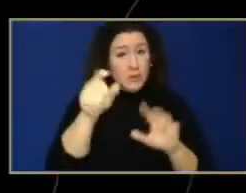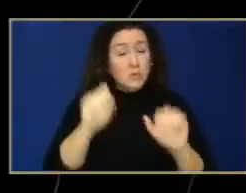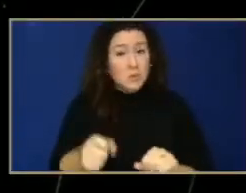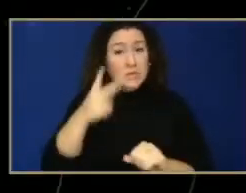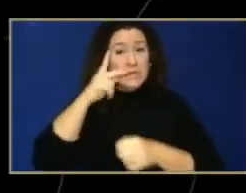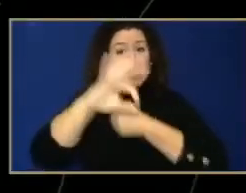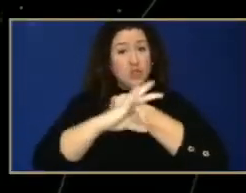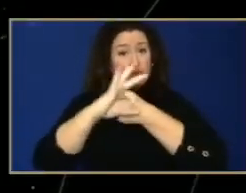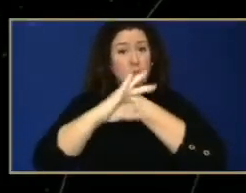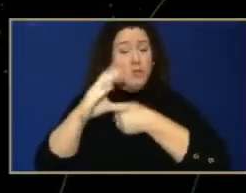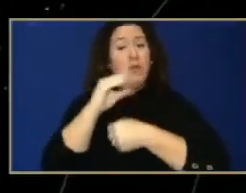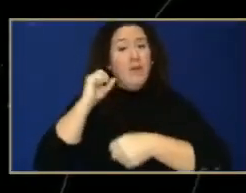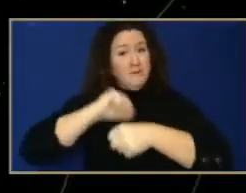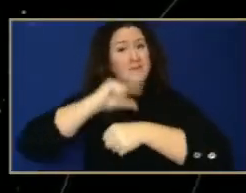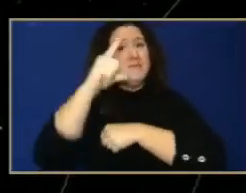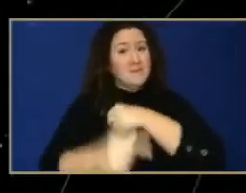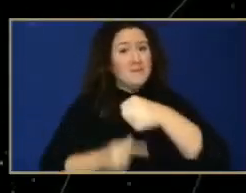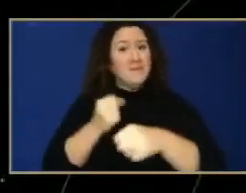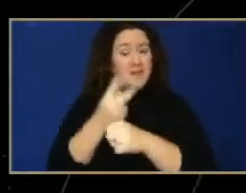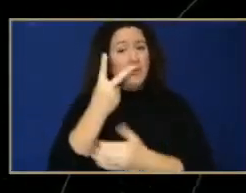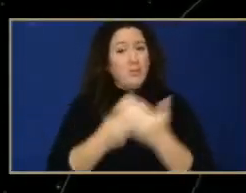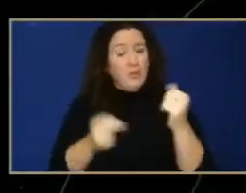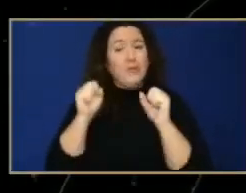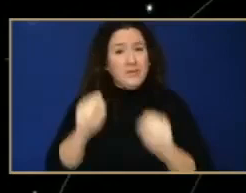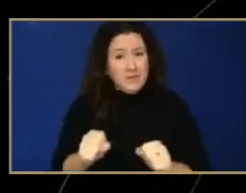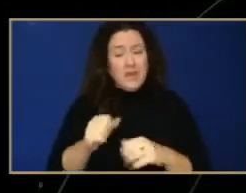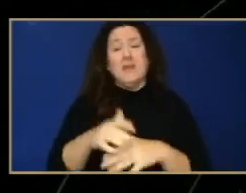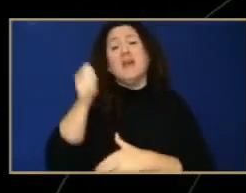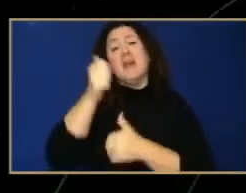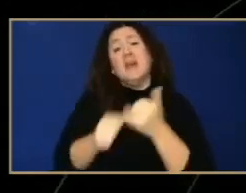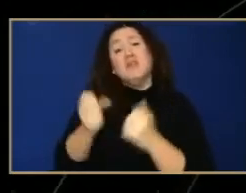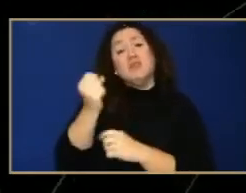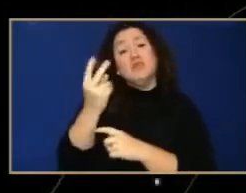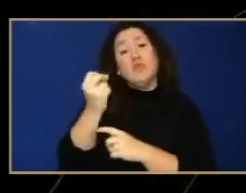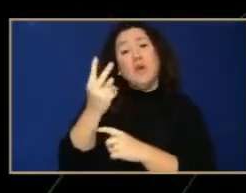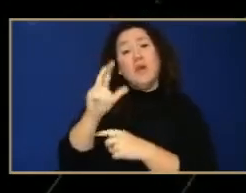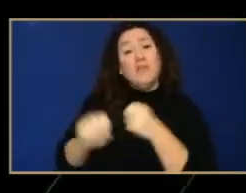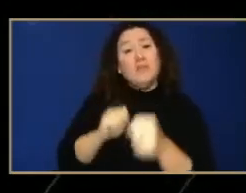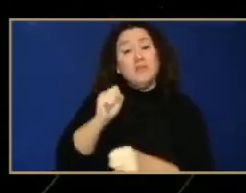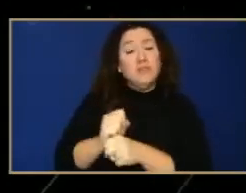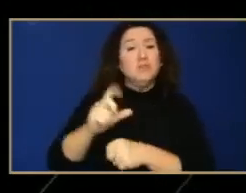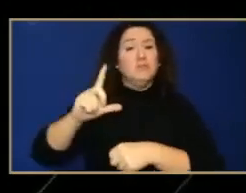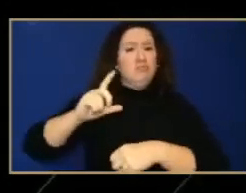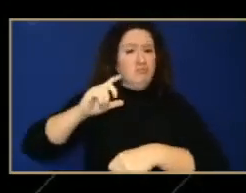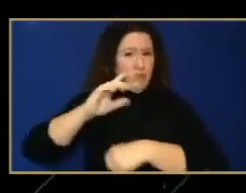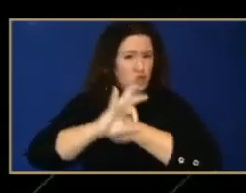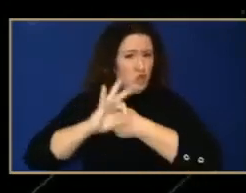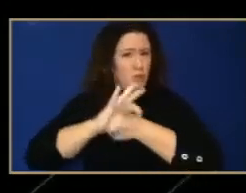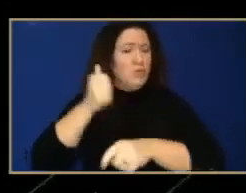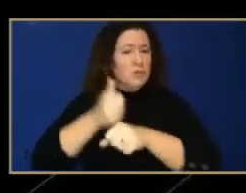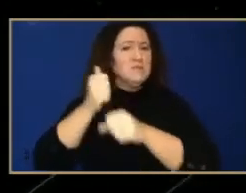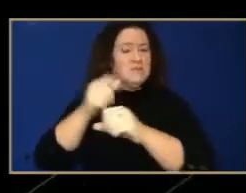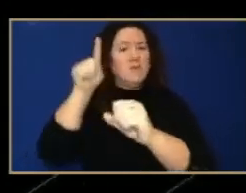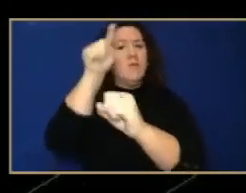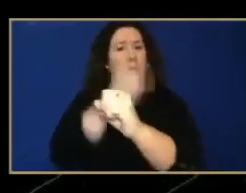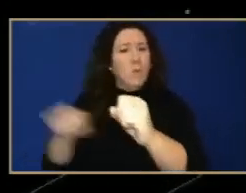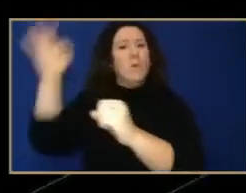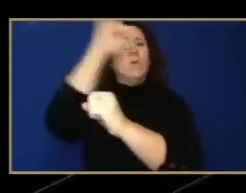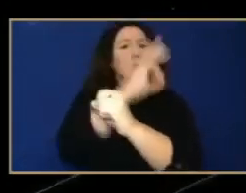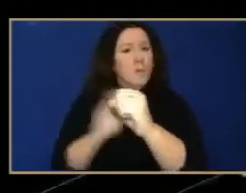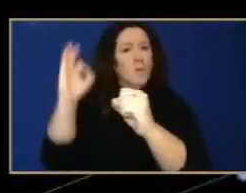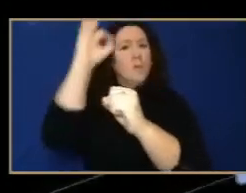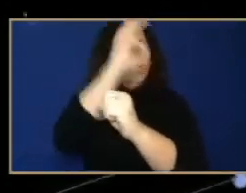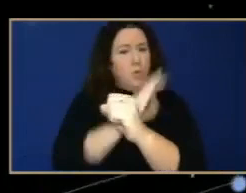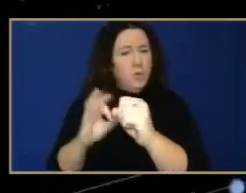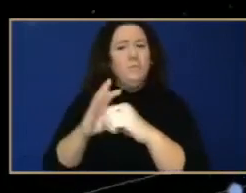Now, every 20 years ever actually every 12 years, Jupiter goes around the sun. It's orbit around the sun is every 12 years. Saturn,